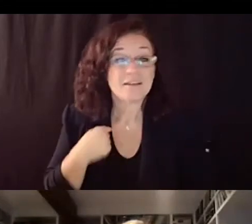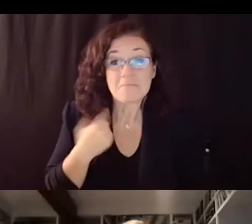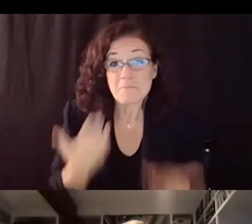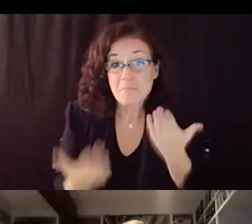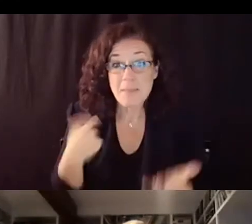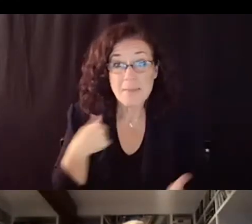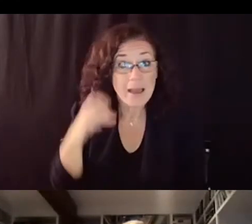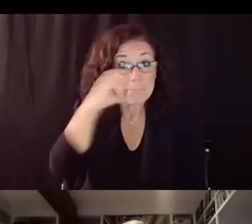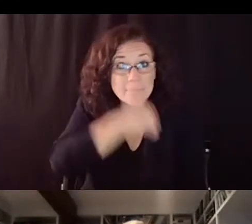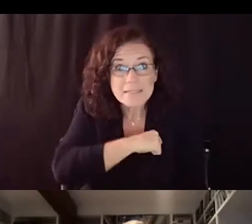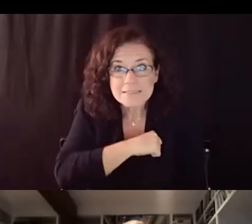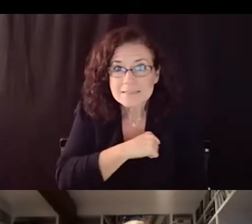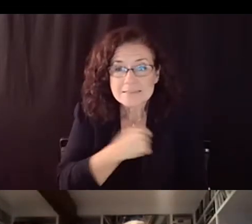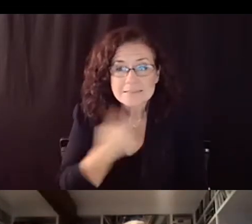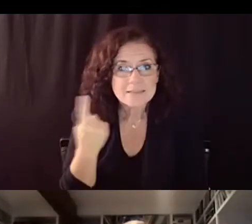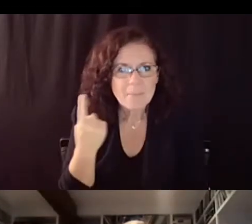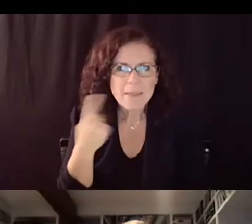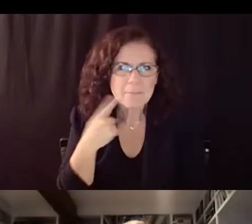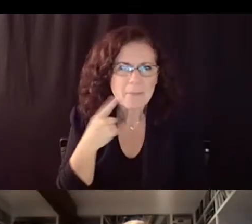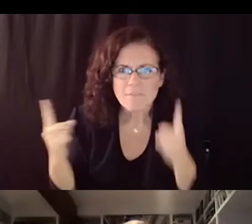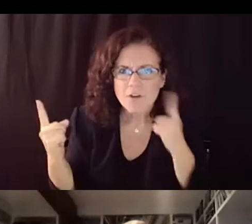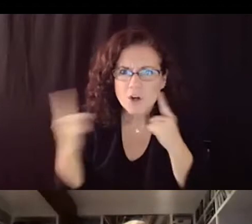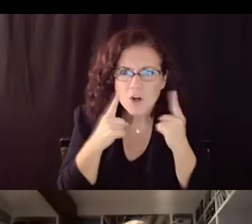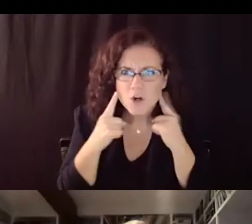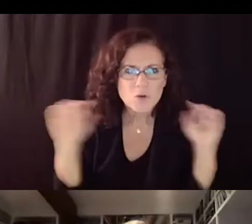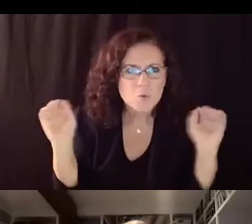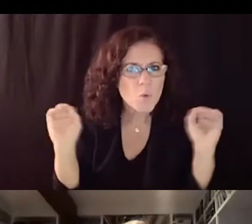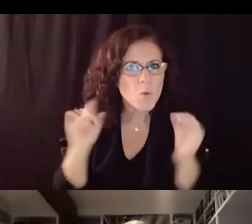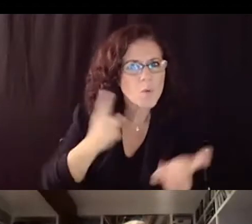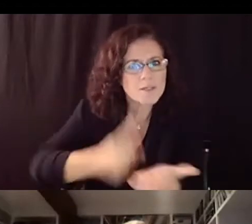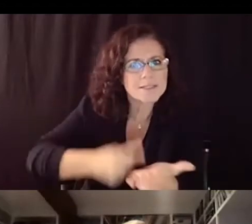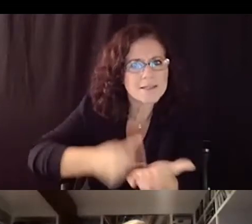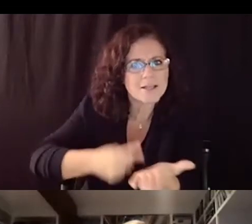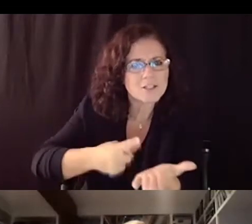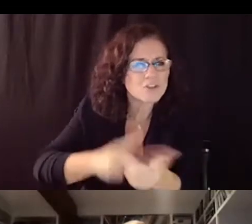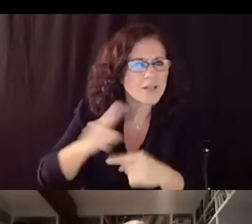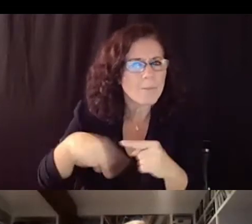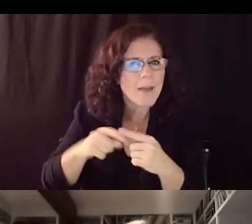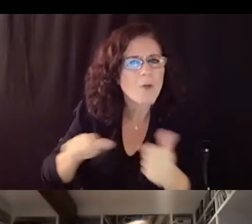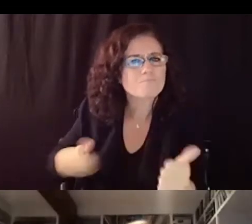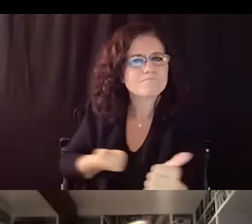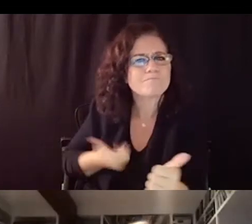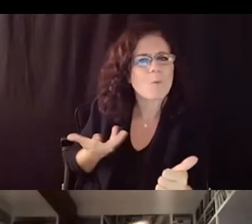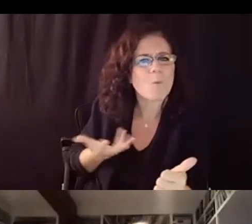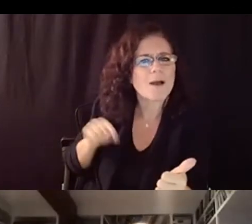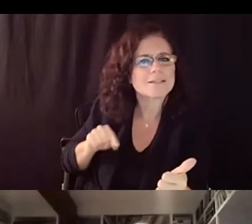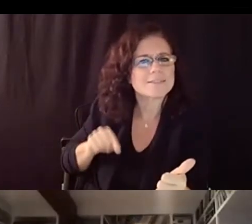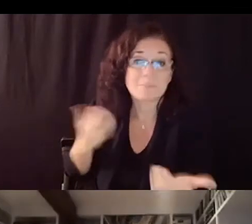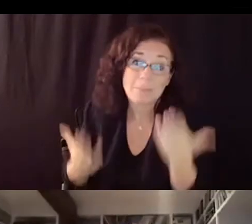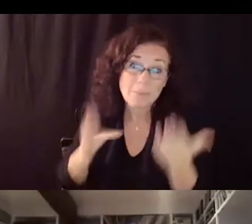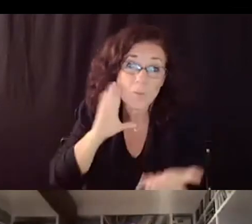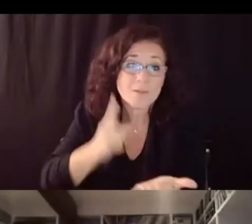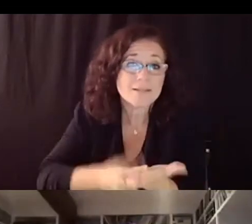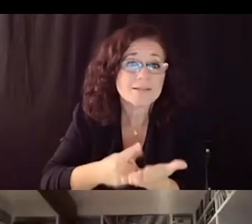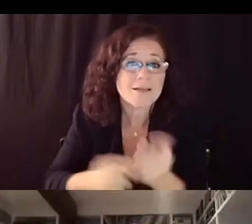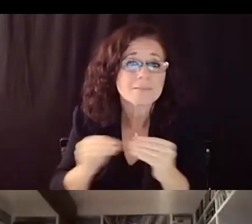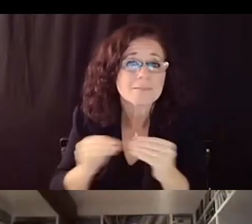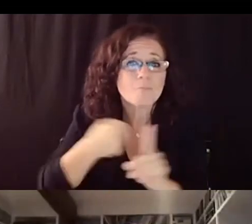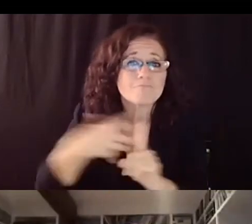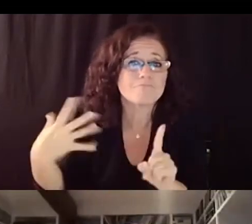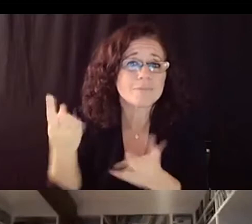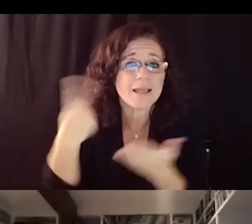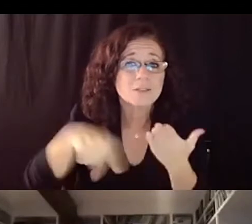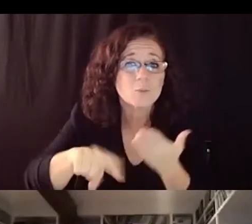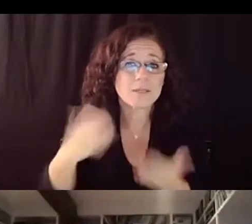but i haven't heard any discussion about that maybe it's forthcoming next week i don't know but i would ask the